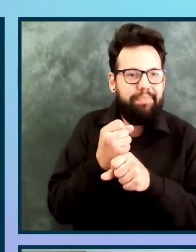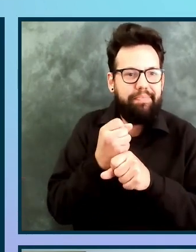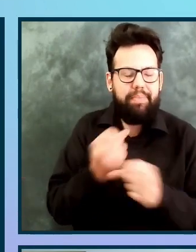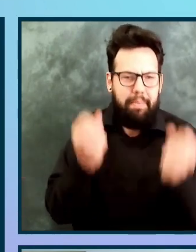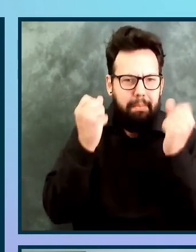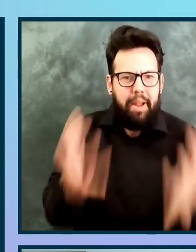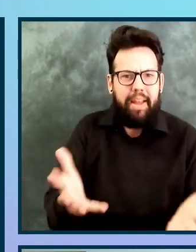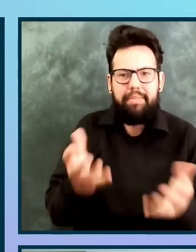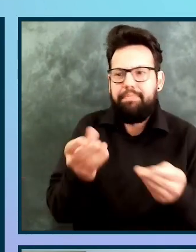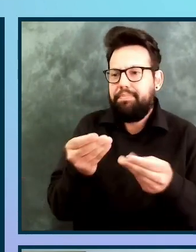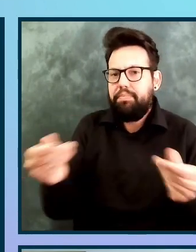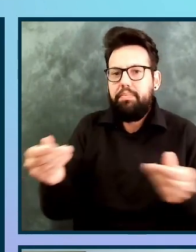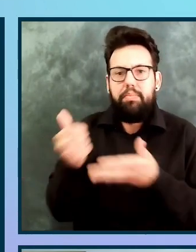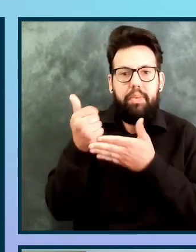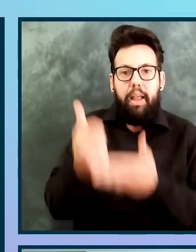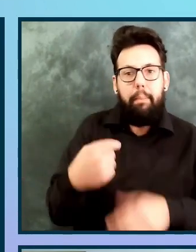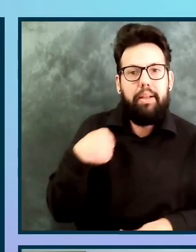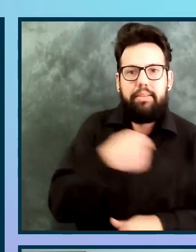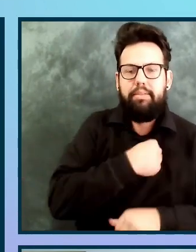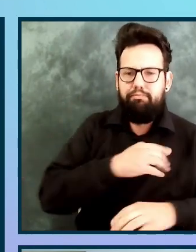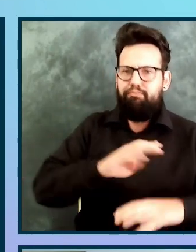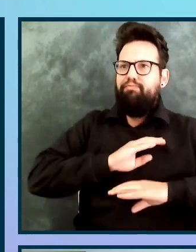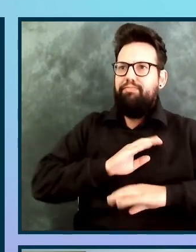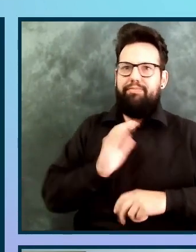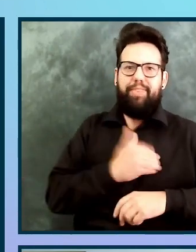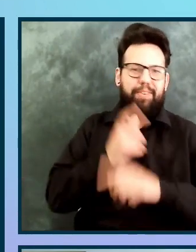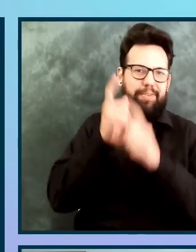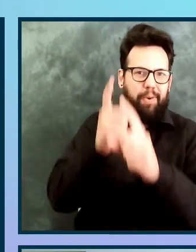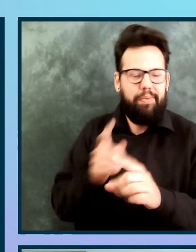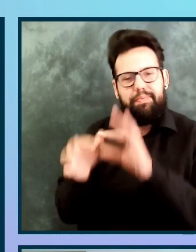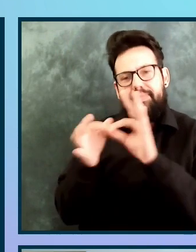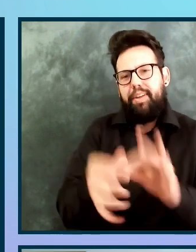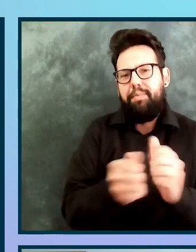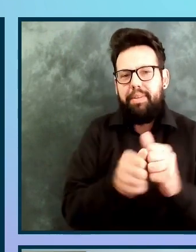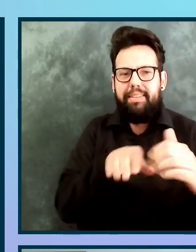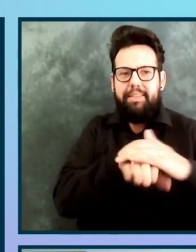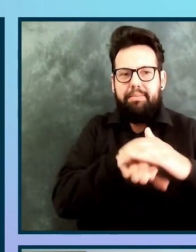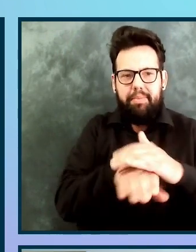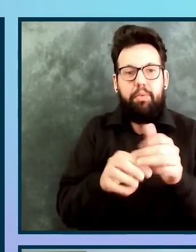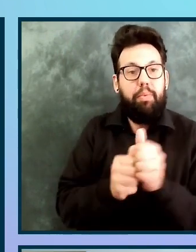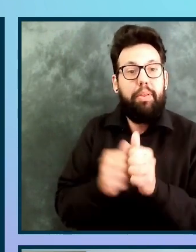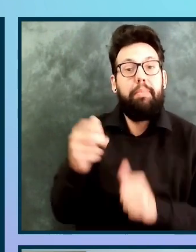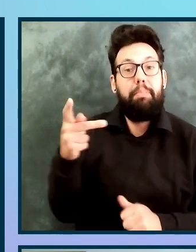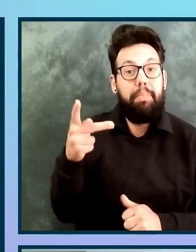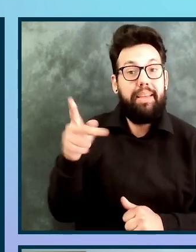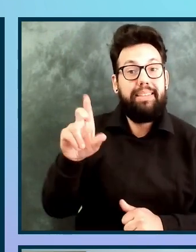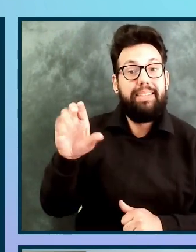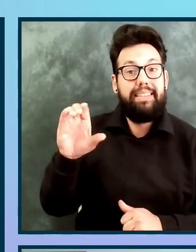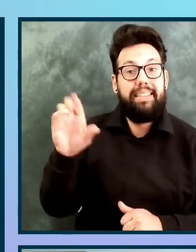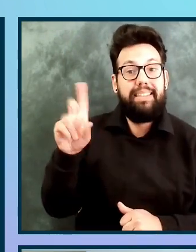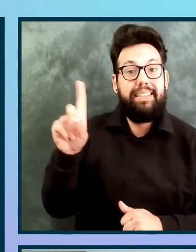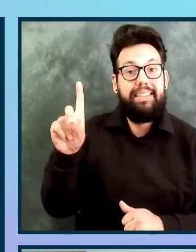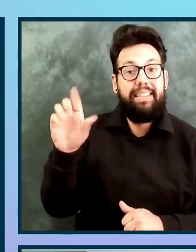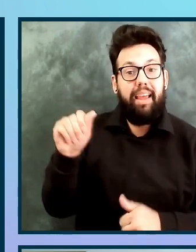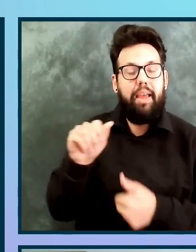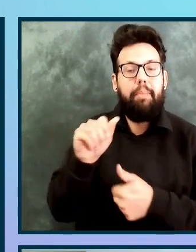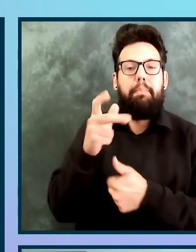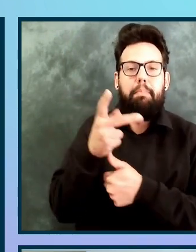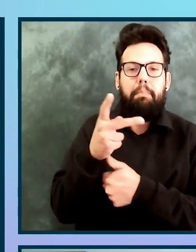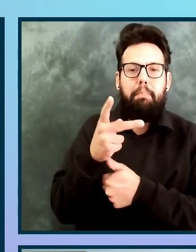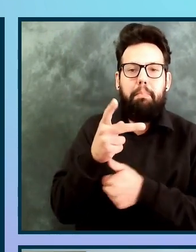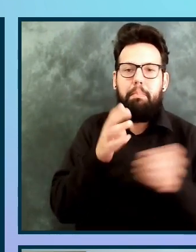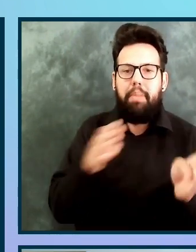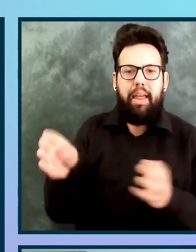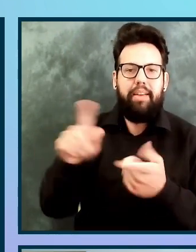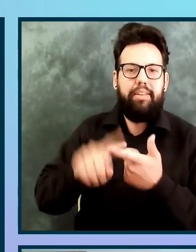to help us meet our accessibility goal. So with PCDA, we know what we're going to do, so plan becomes easy. We